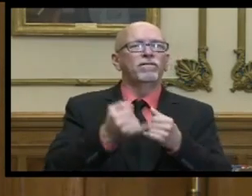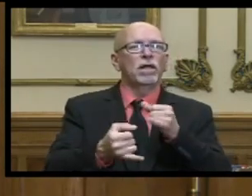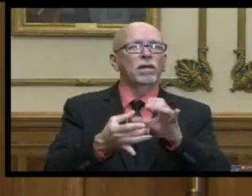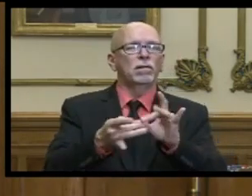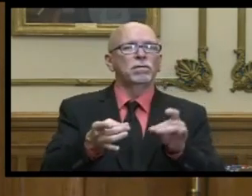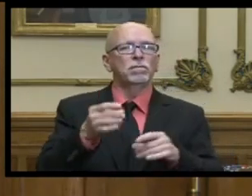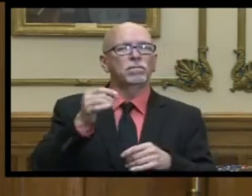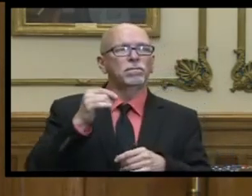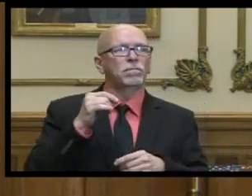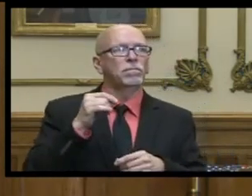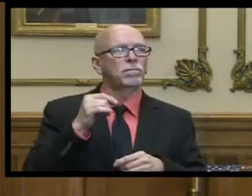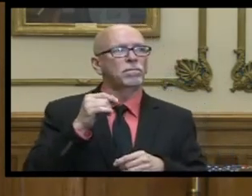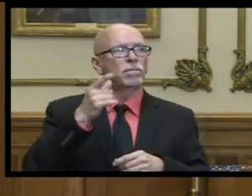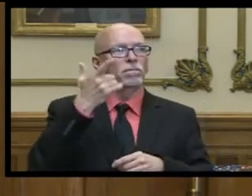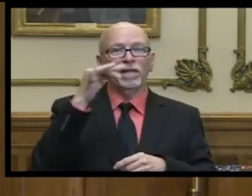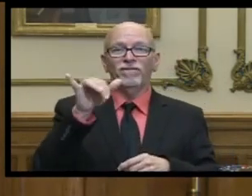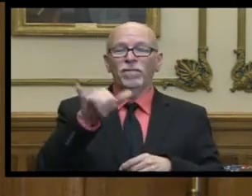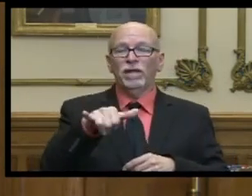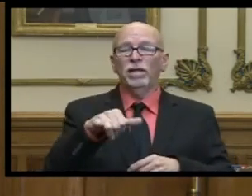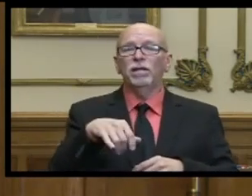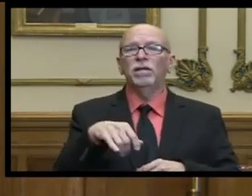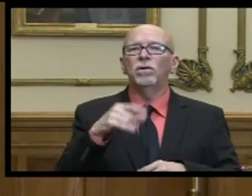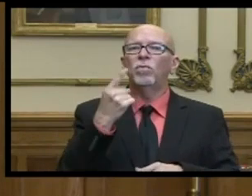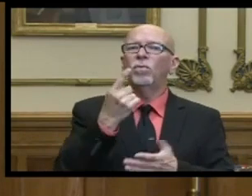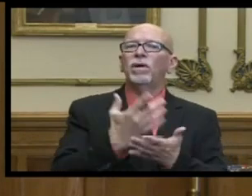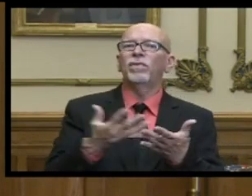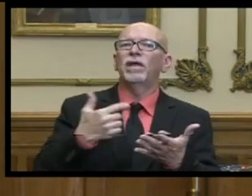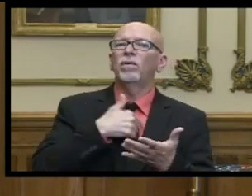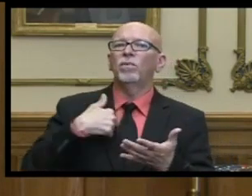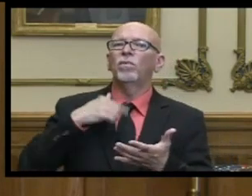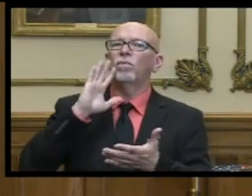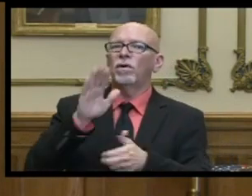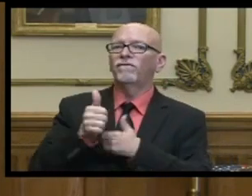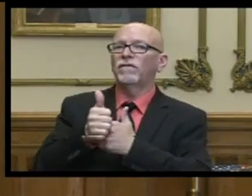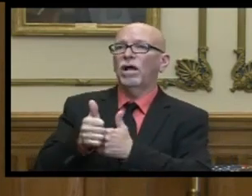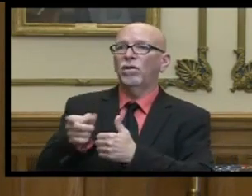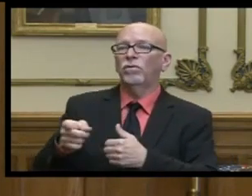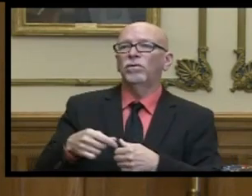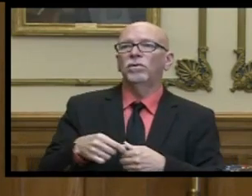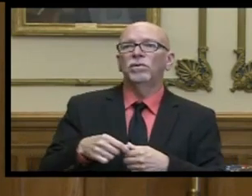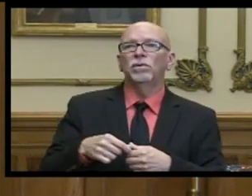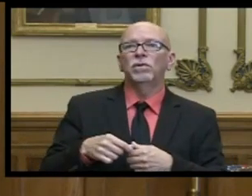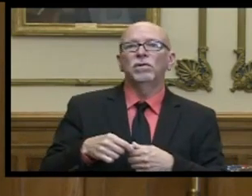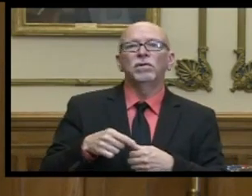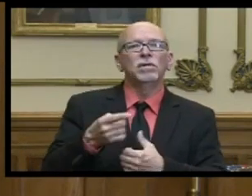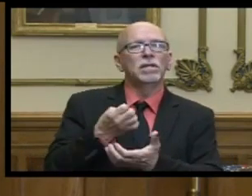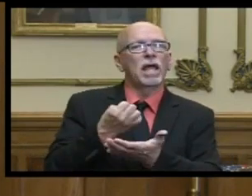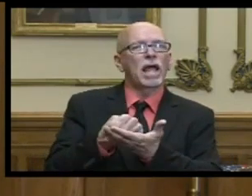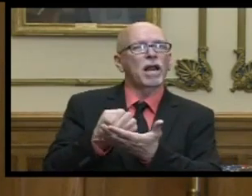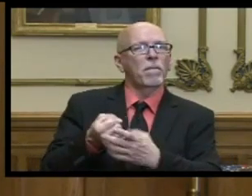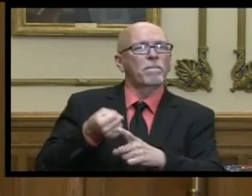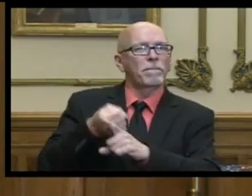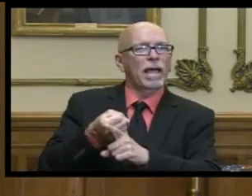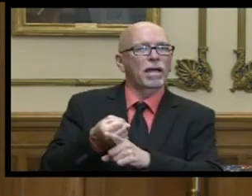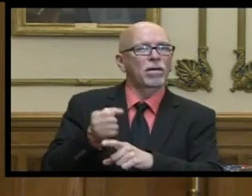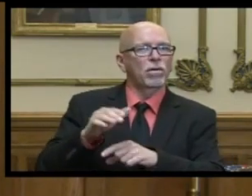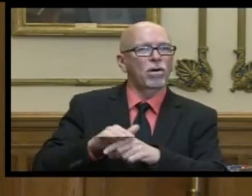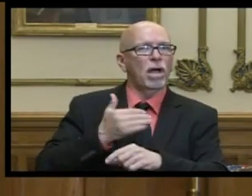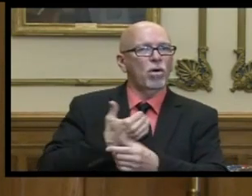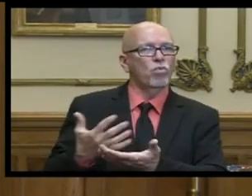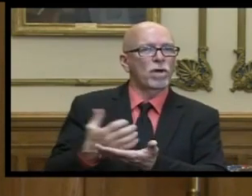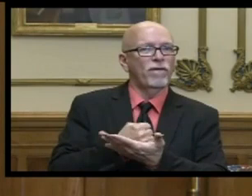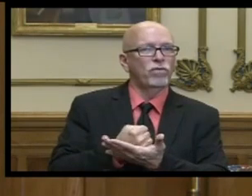because of that the one thing that we will be following is obviously the economic impact on our